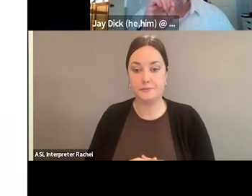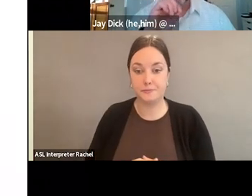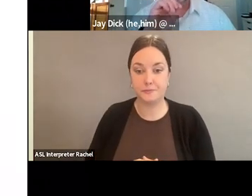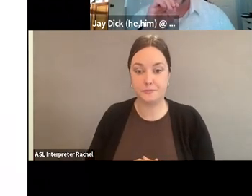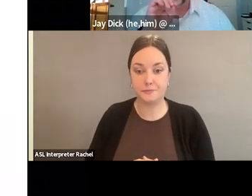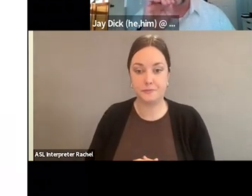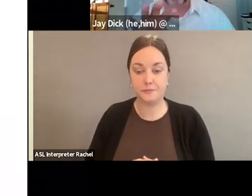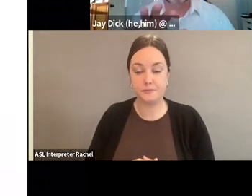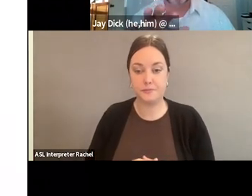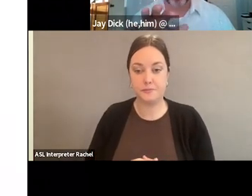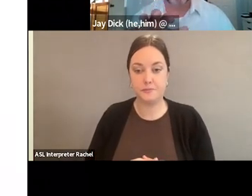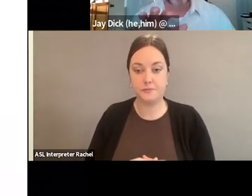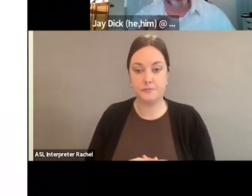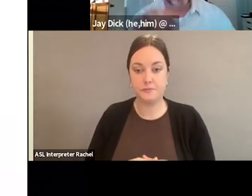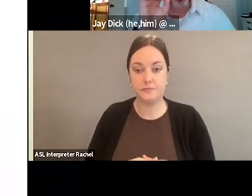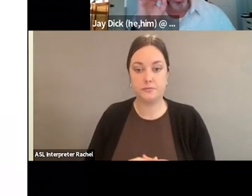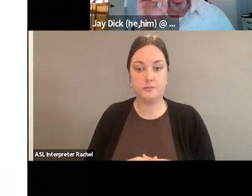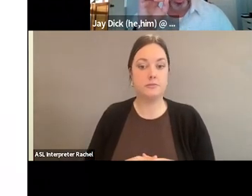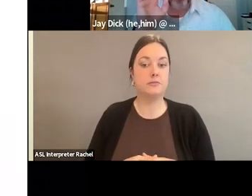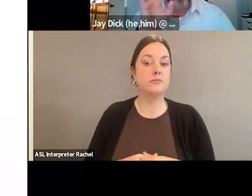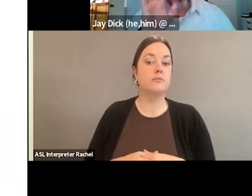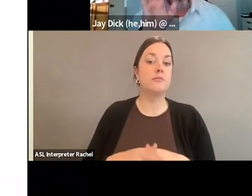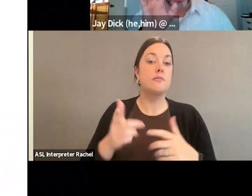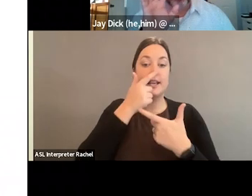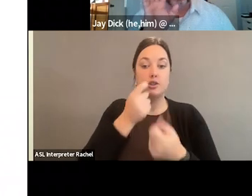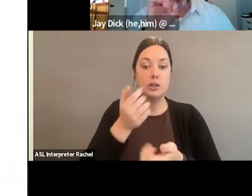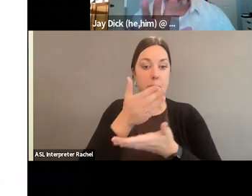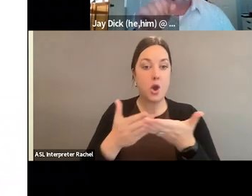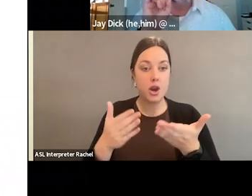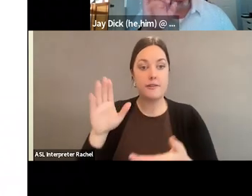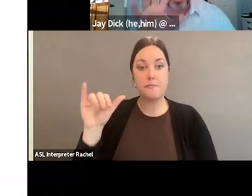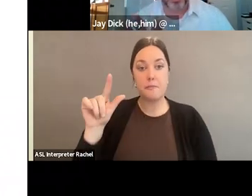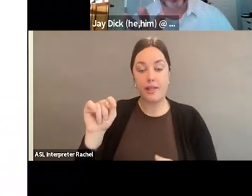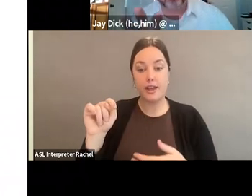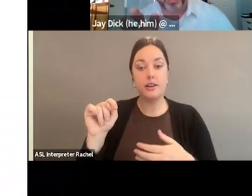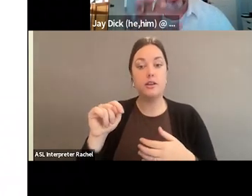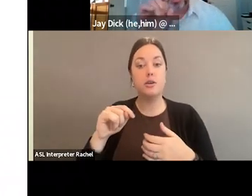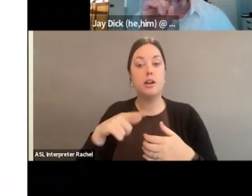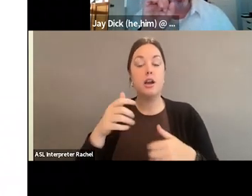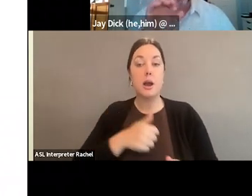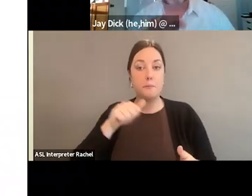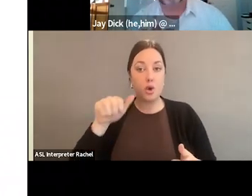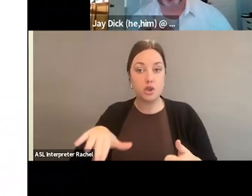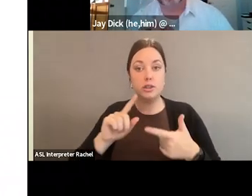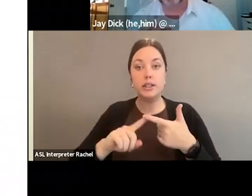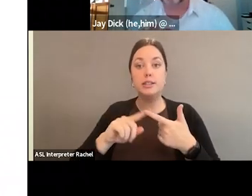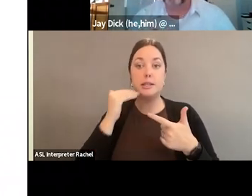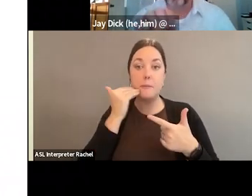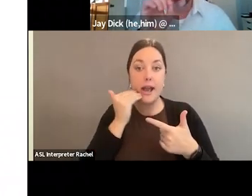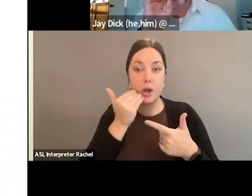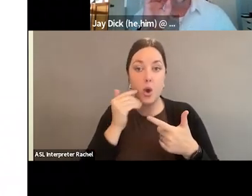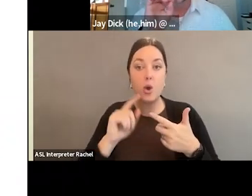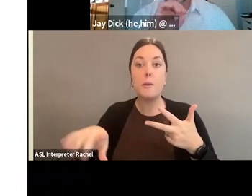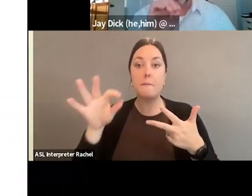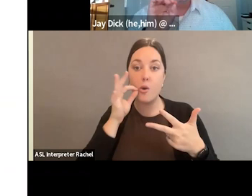interesting parts of the ballot initiatives were abortion, tobacco, marijuana, and civil justice